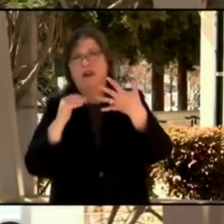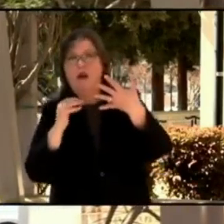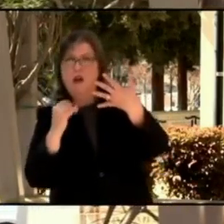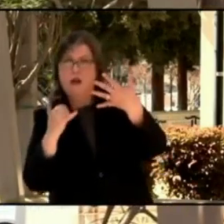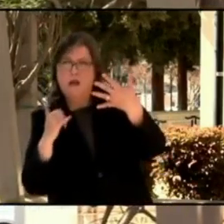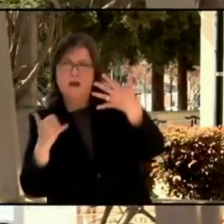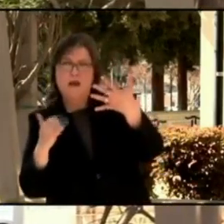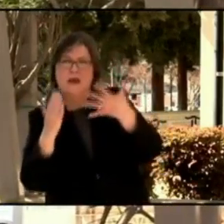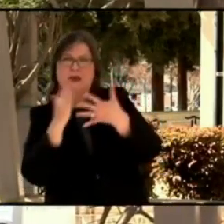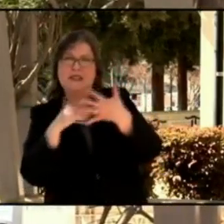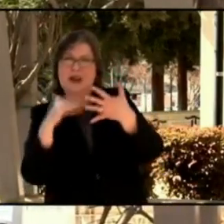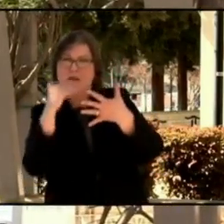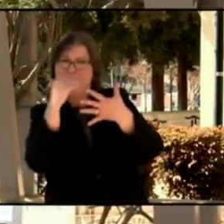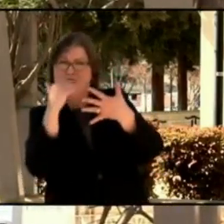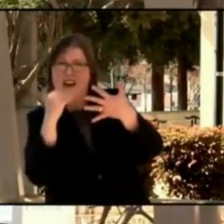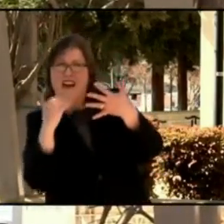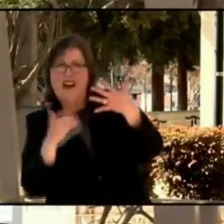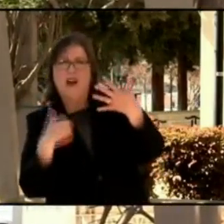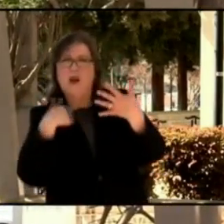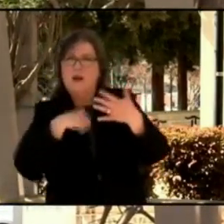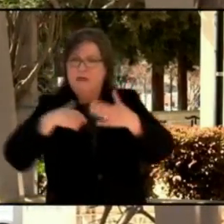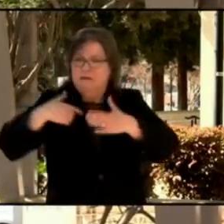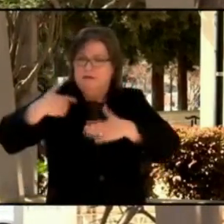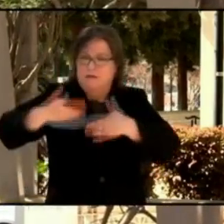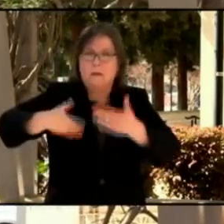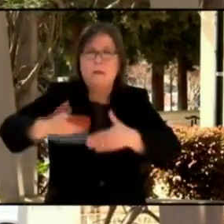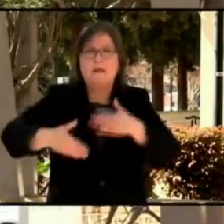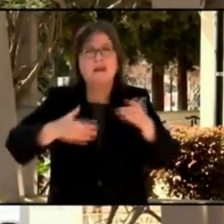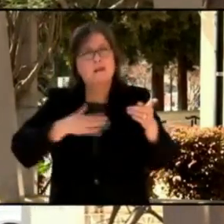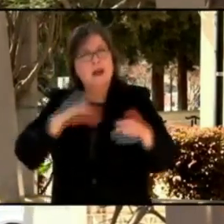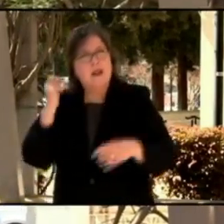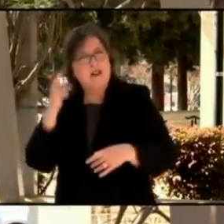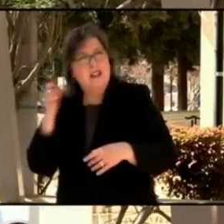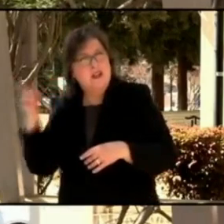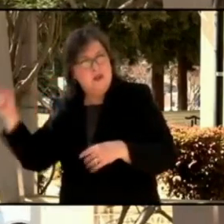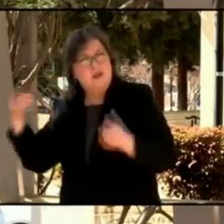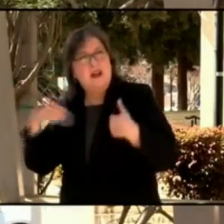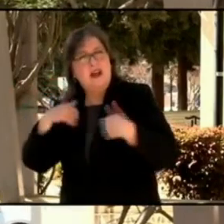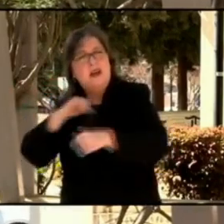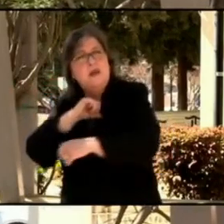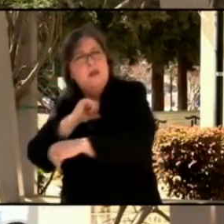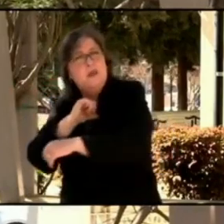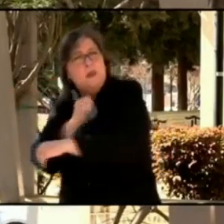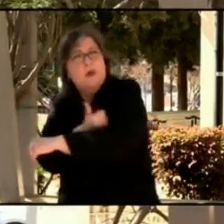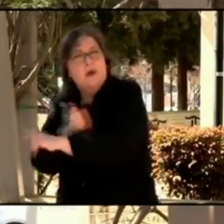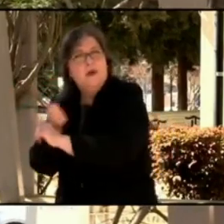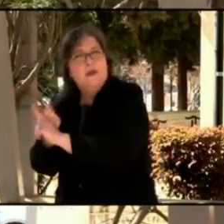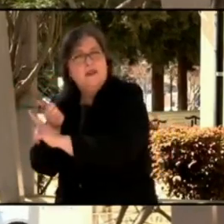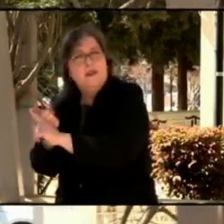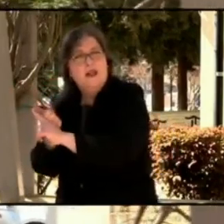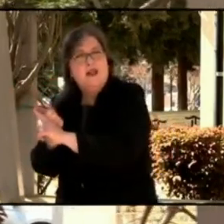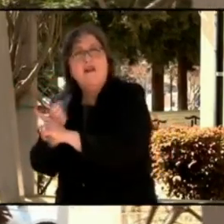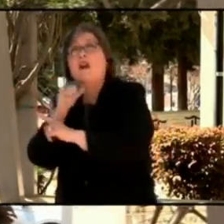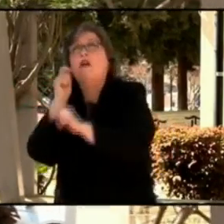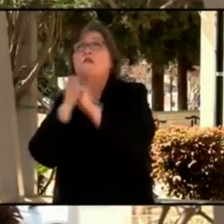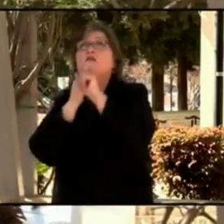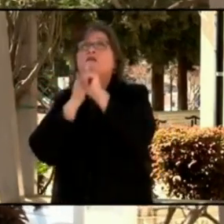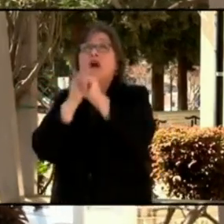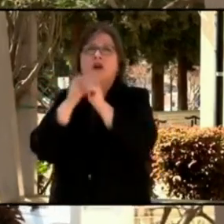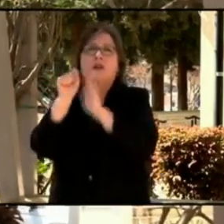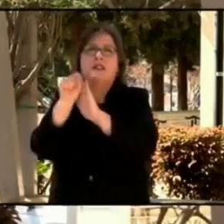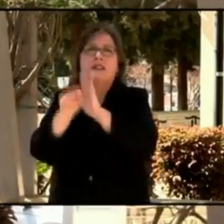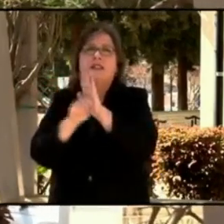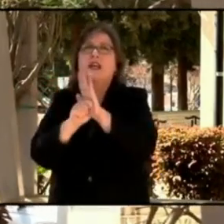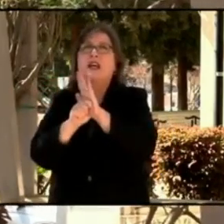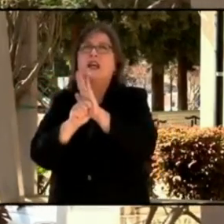It's my concern that you always have the employees to sort of go back, restrictions higher than what was recommended by the state.